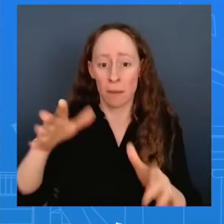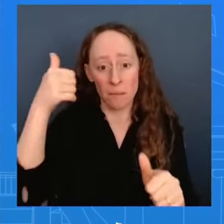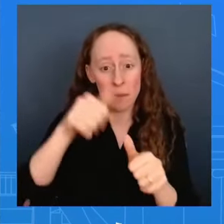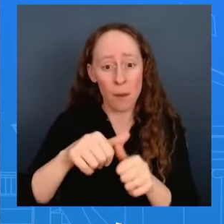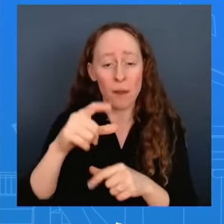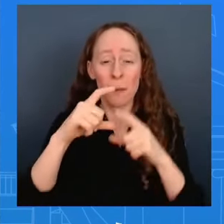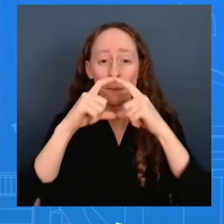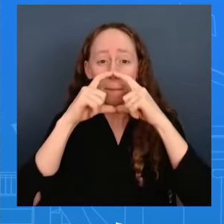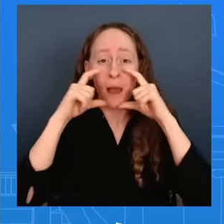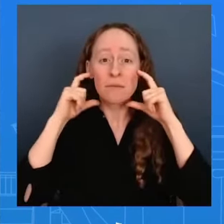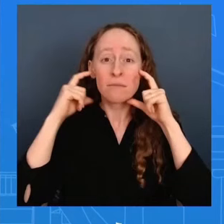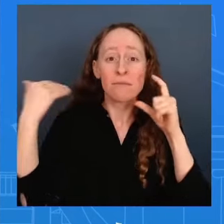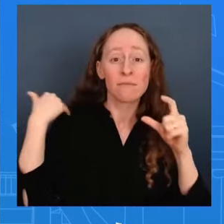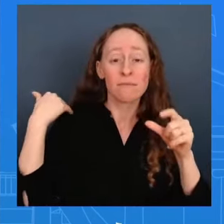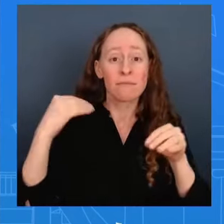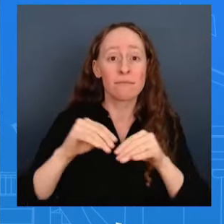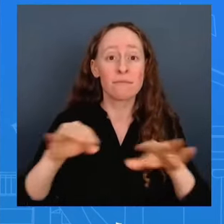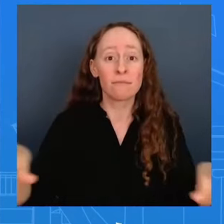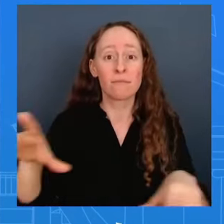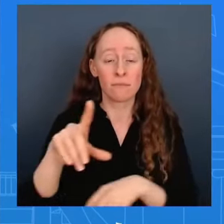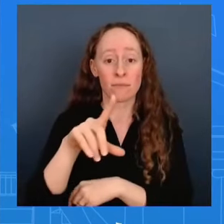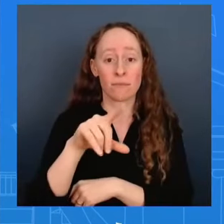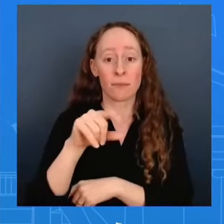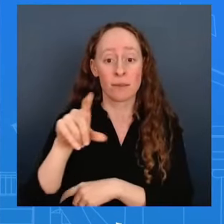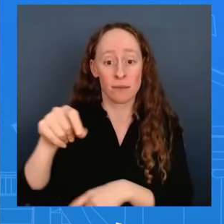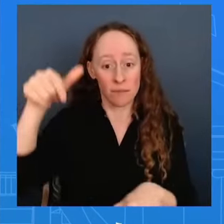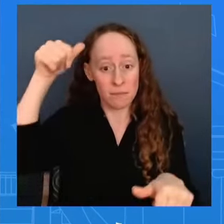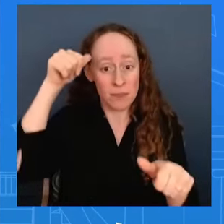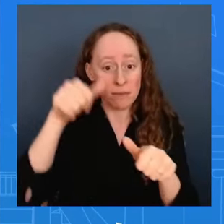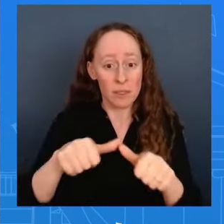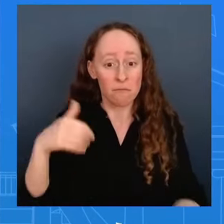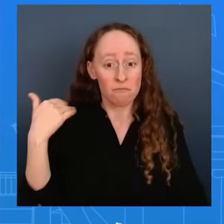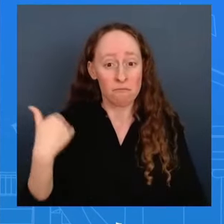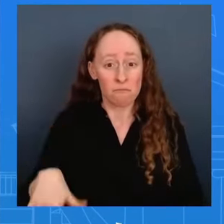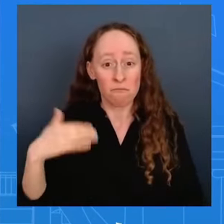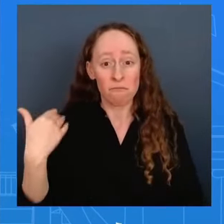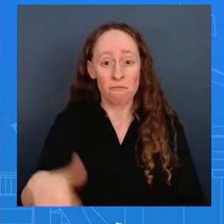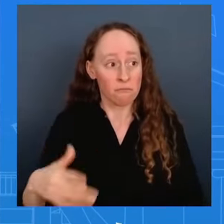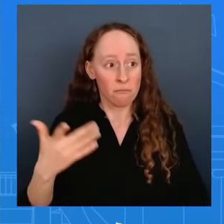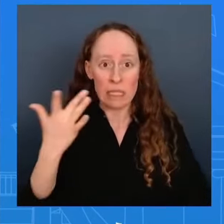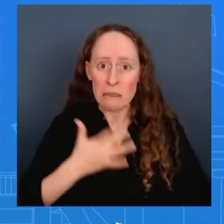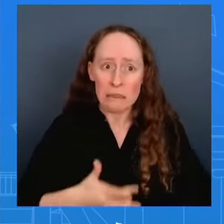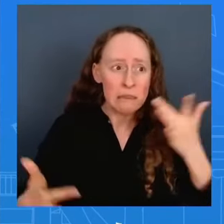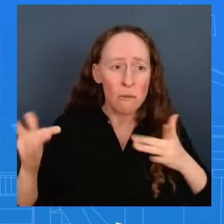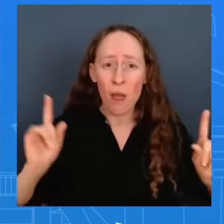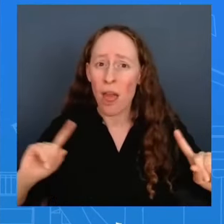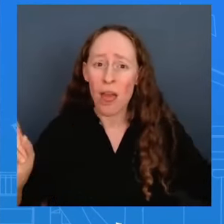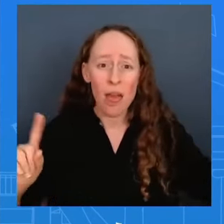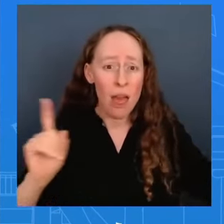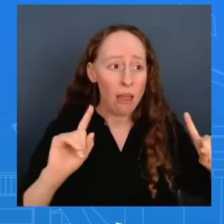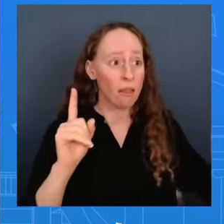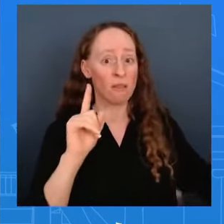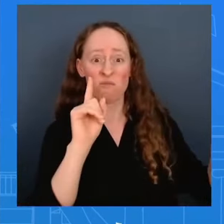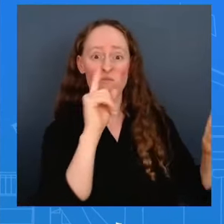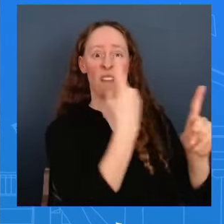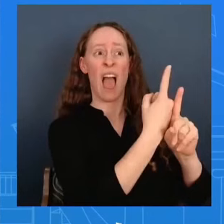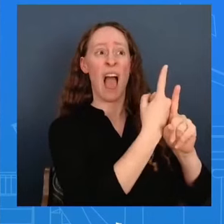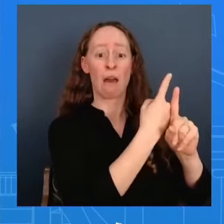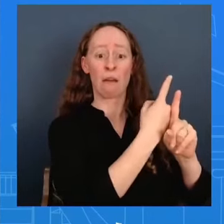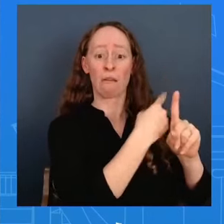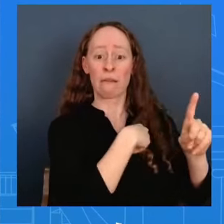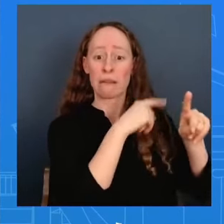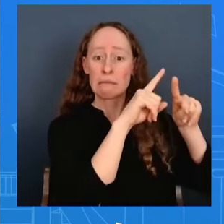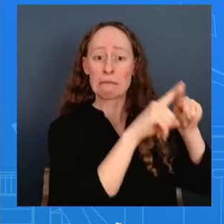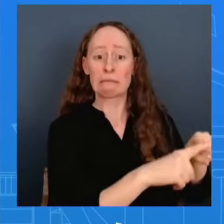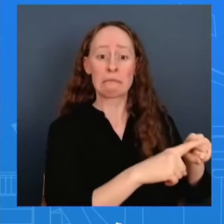you did not have enough money to buy a face mask because there just weren't enough in the world to go around so it is